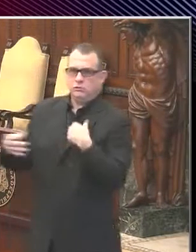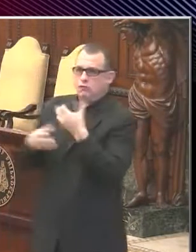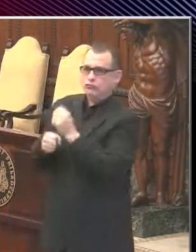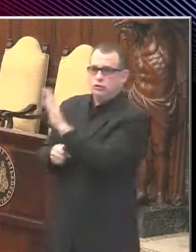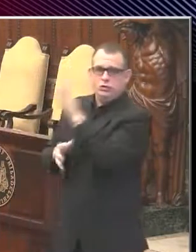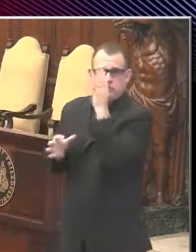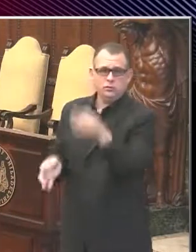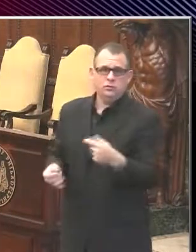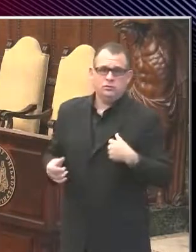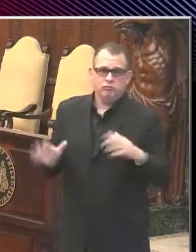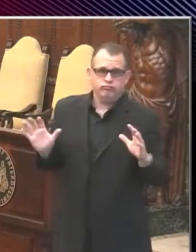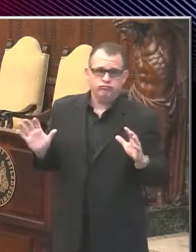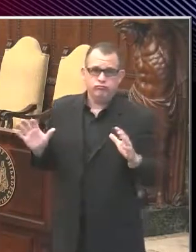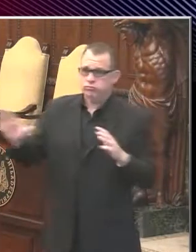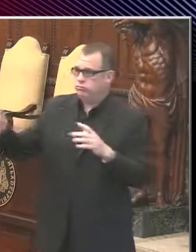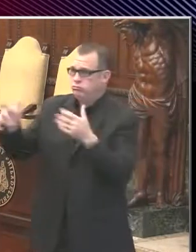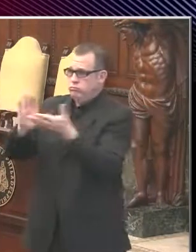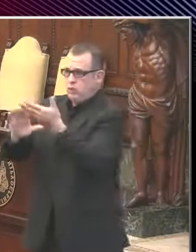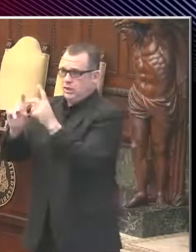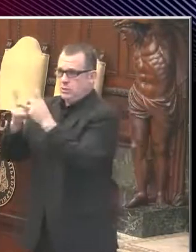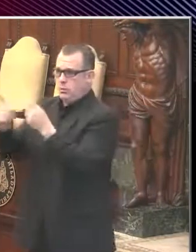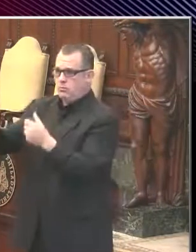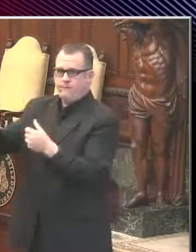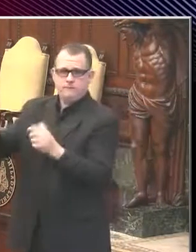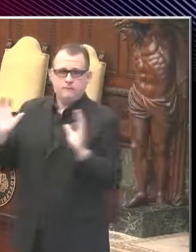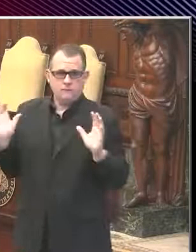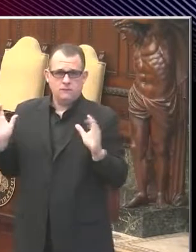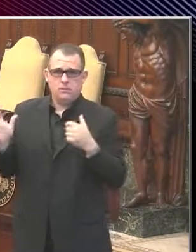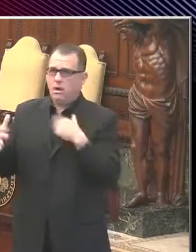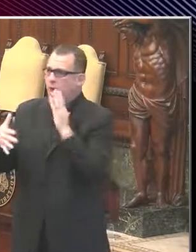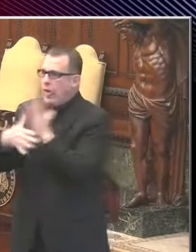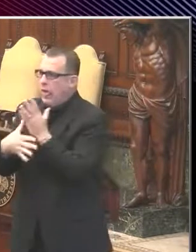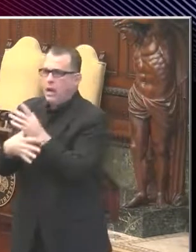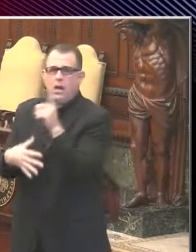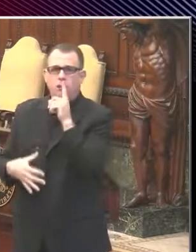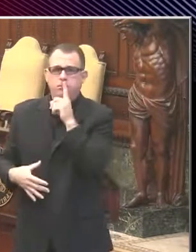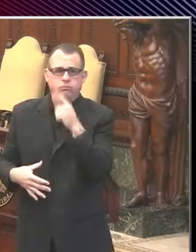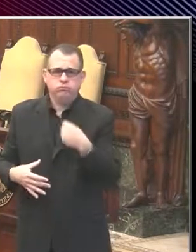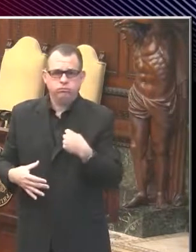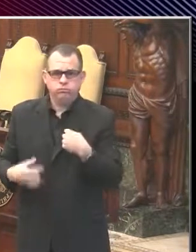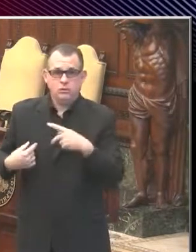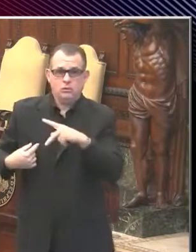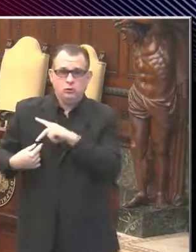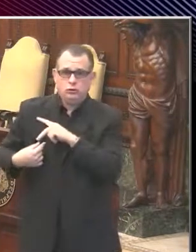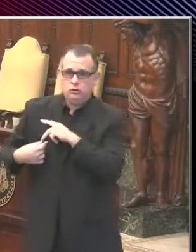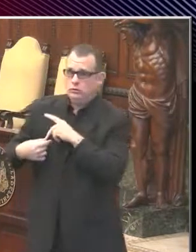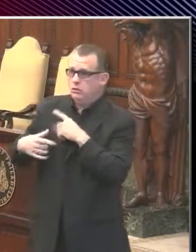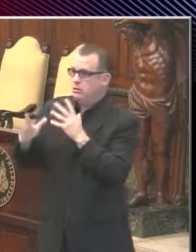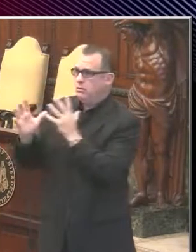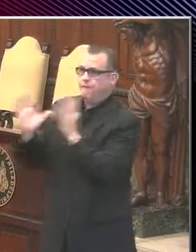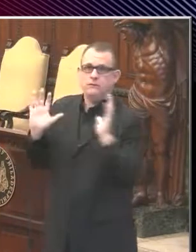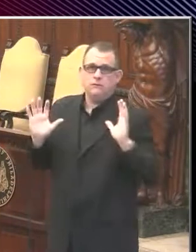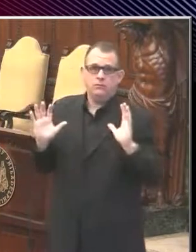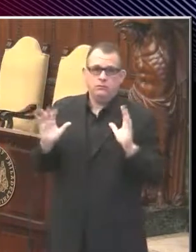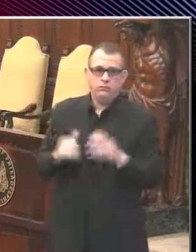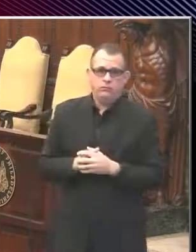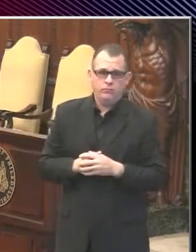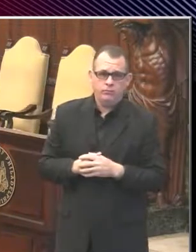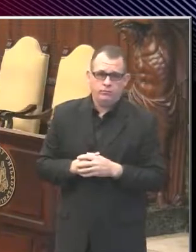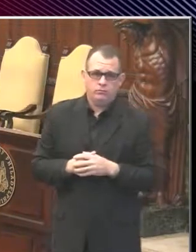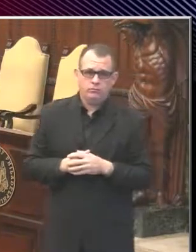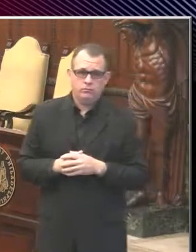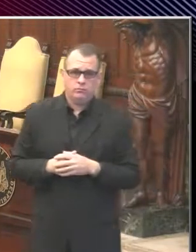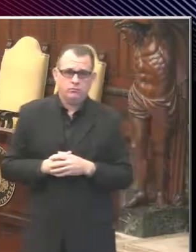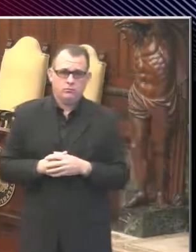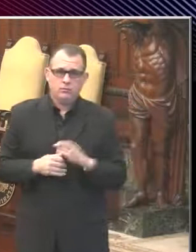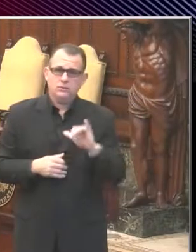department and never interfere with personnel decisions. I haven't done it with Commissioner Ross. Don't intend